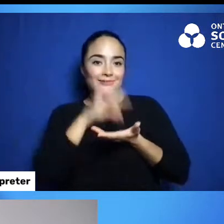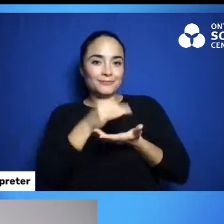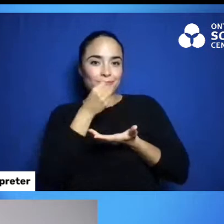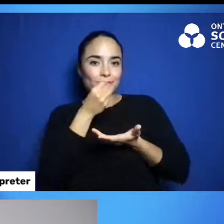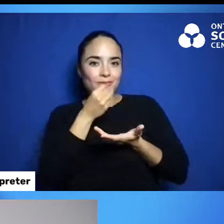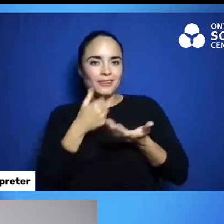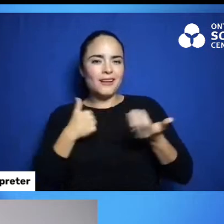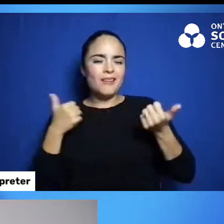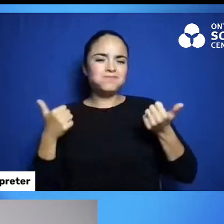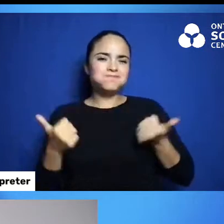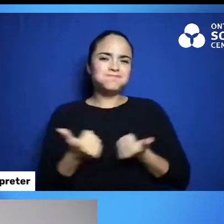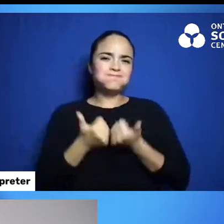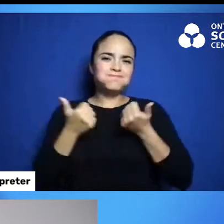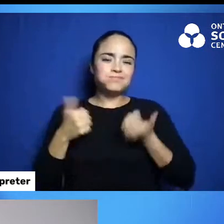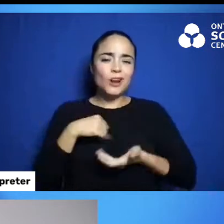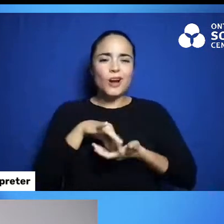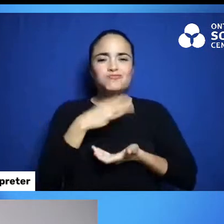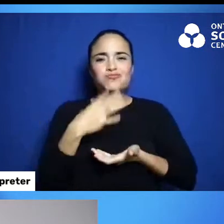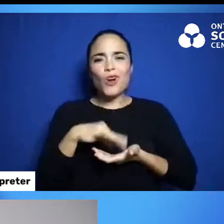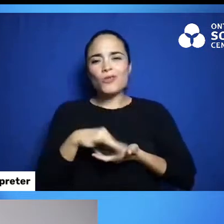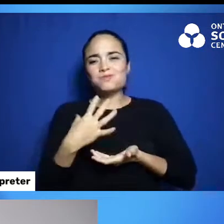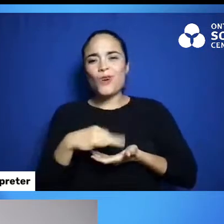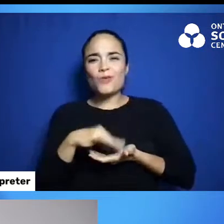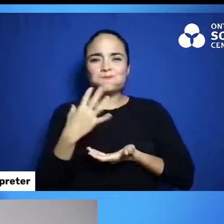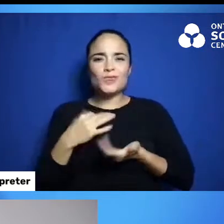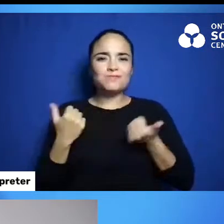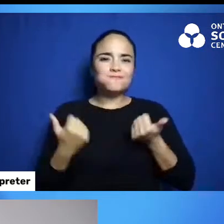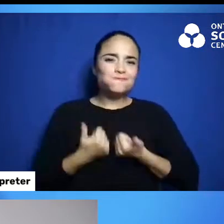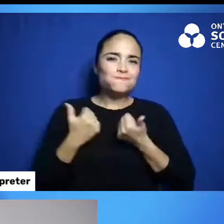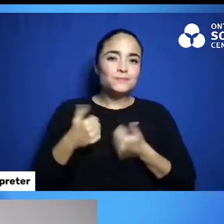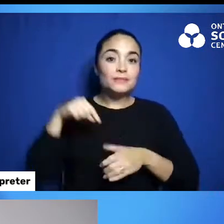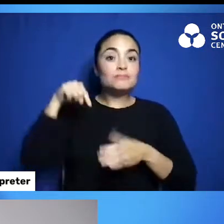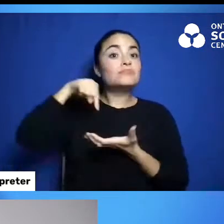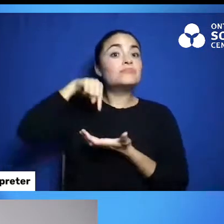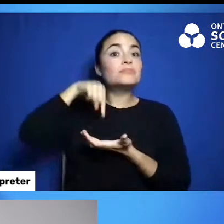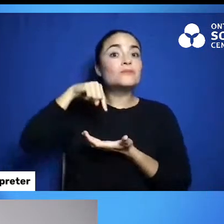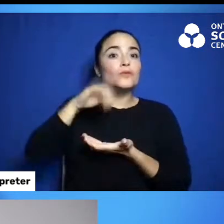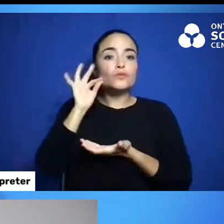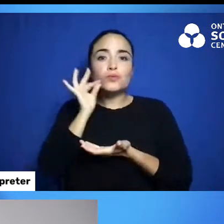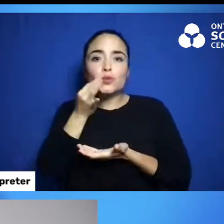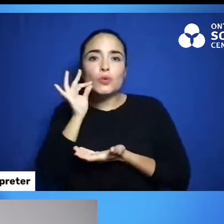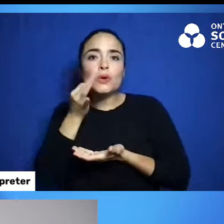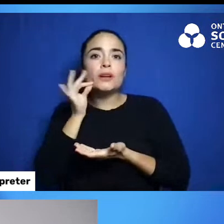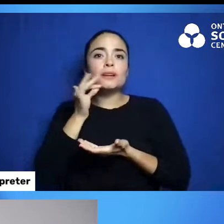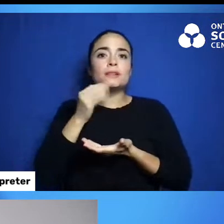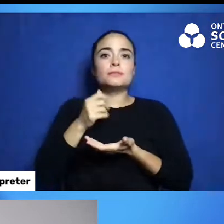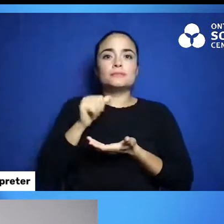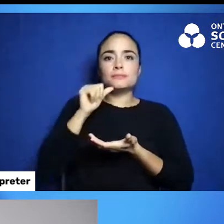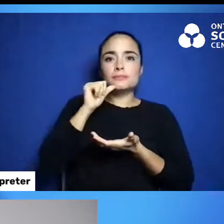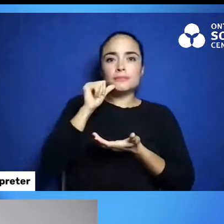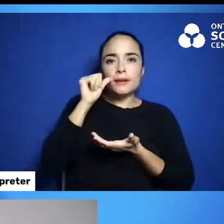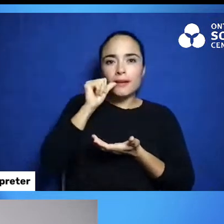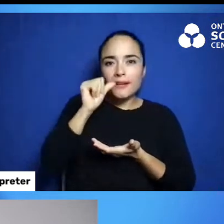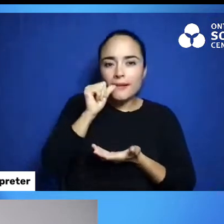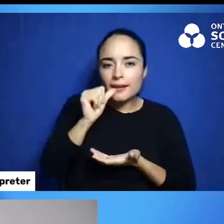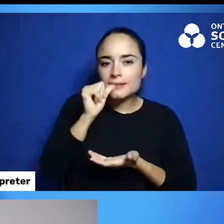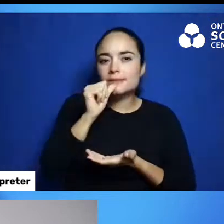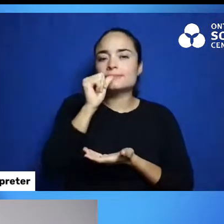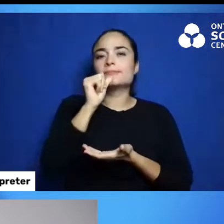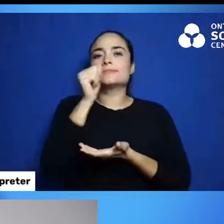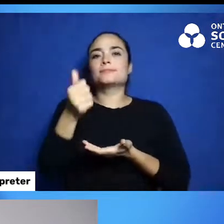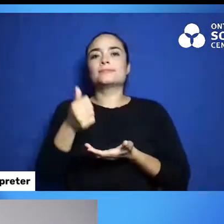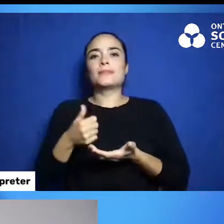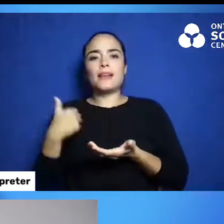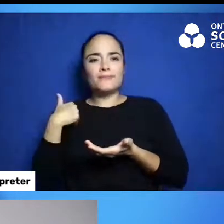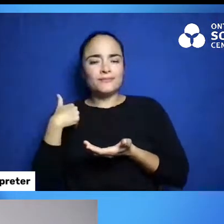in here. I have some dried fruit and I have some nuts. And that's what my families would have done traditionally. We would have dried